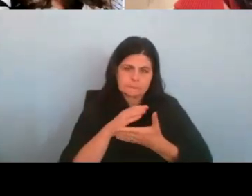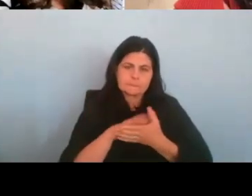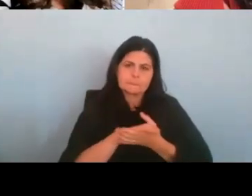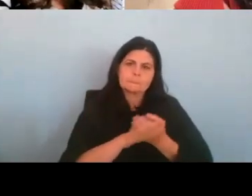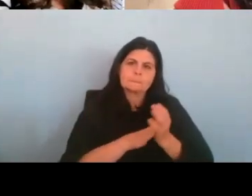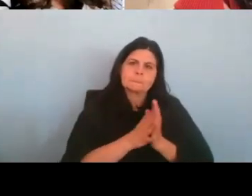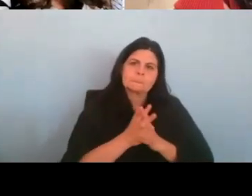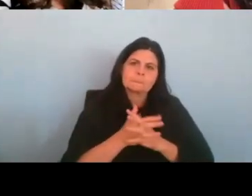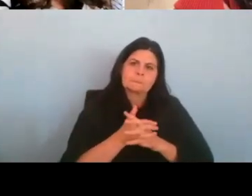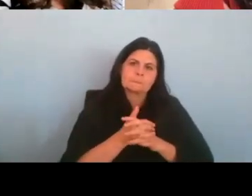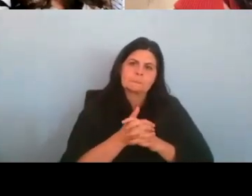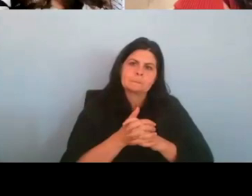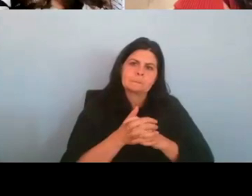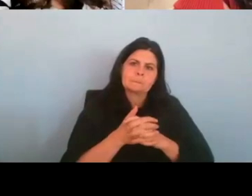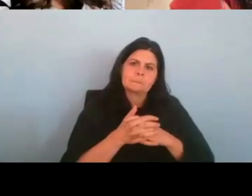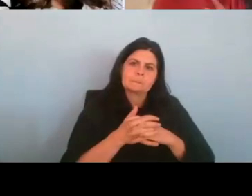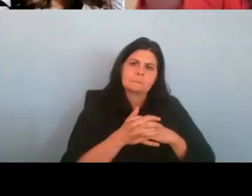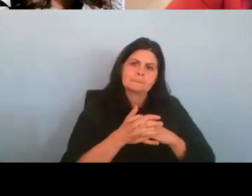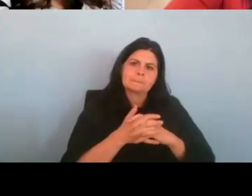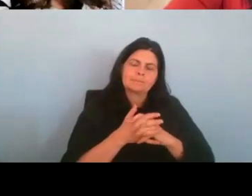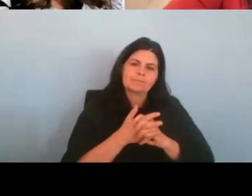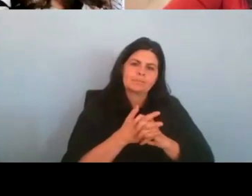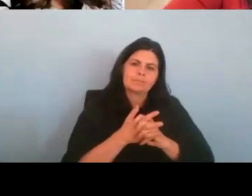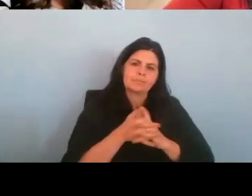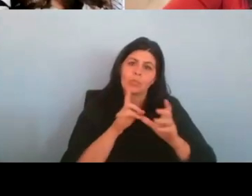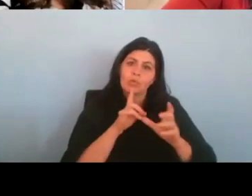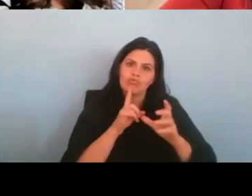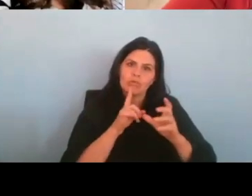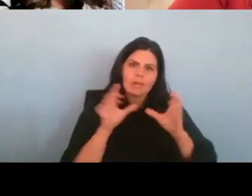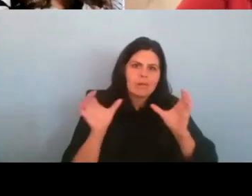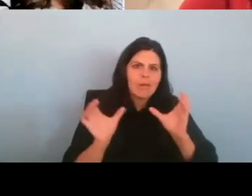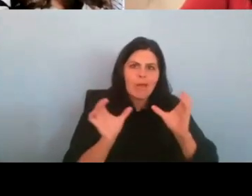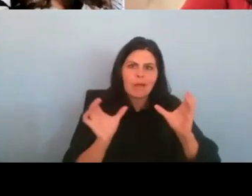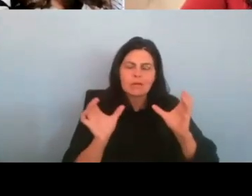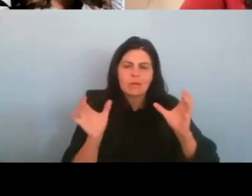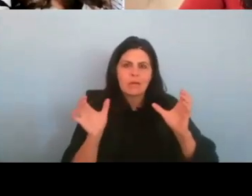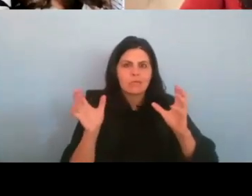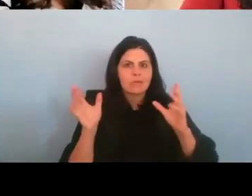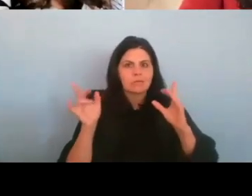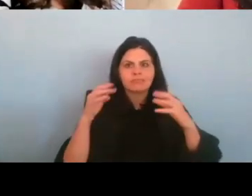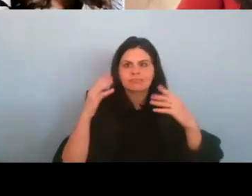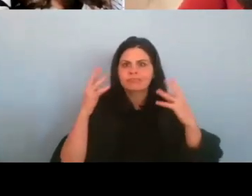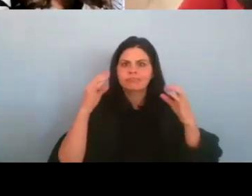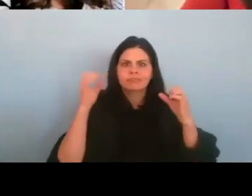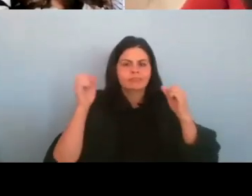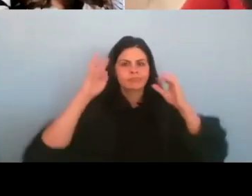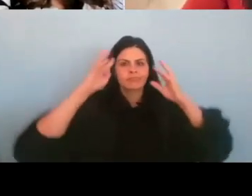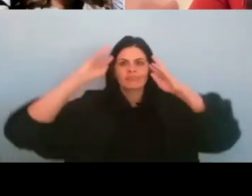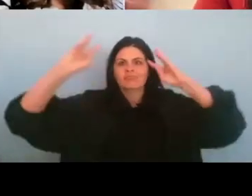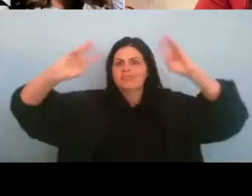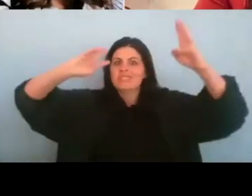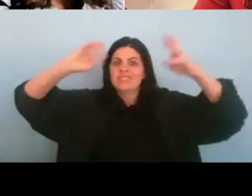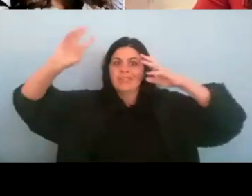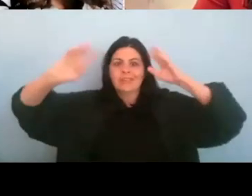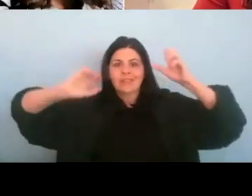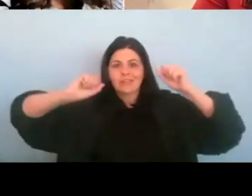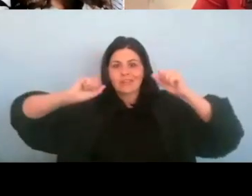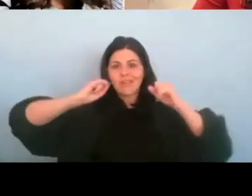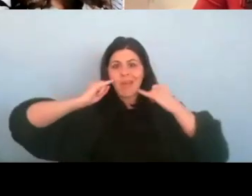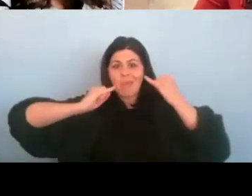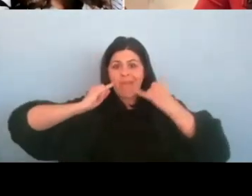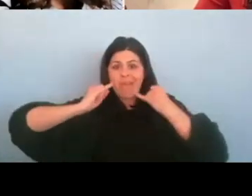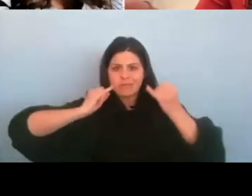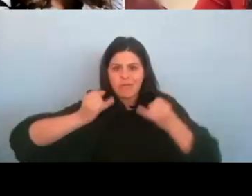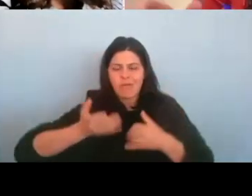really like active and vivid imagination, which sort of allows me to